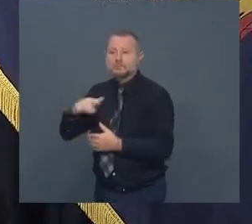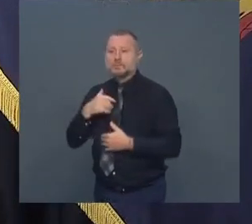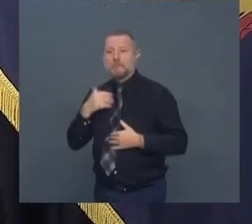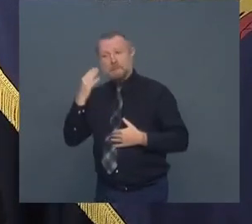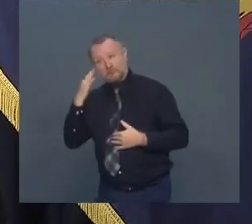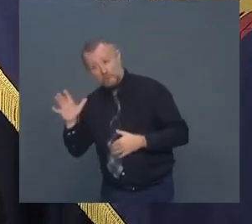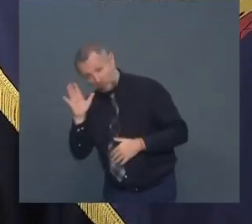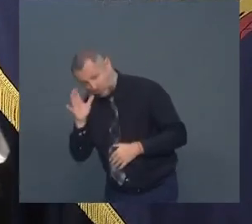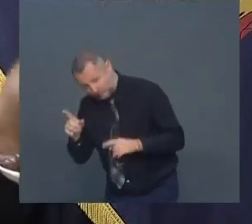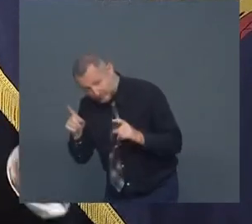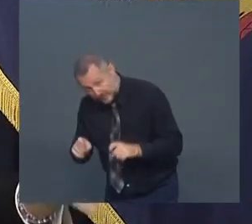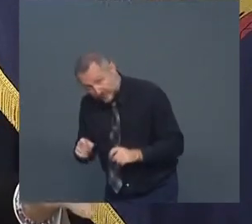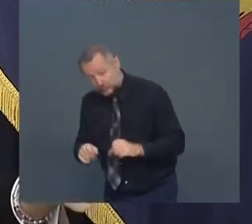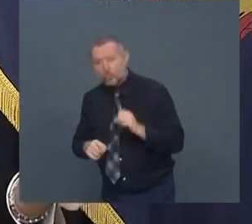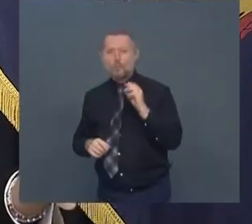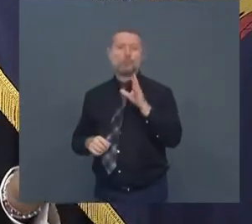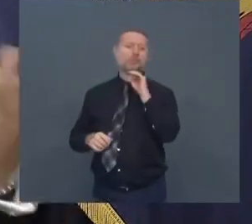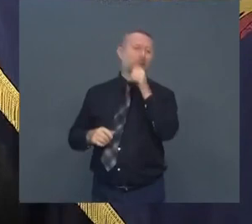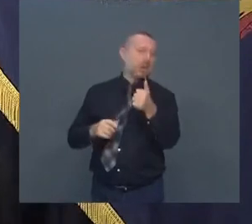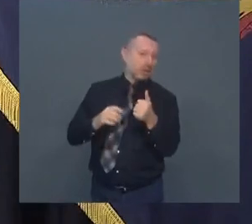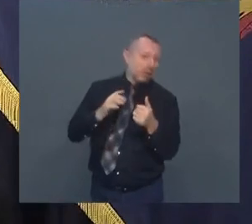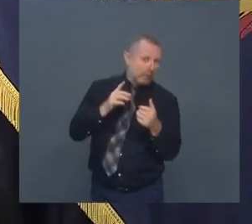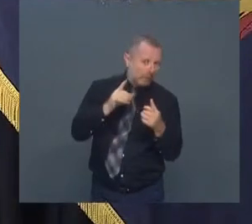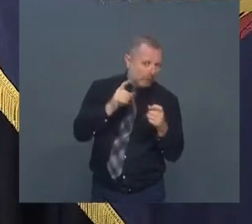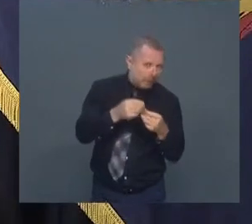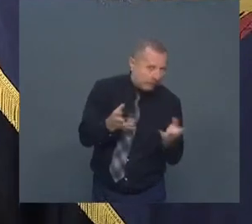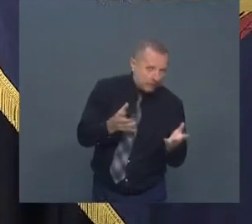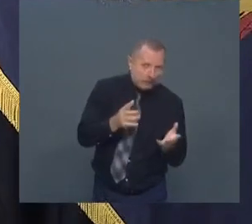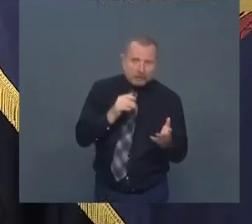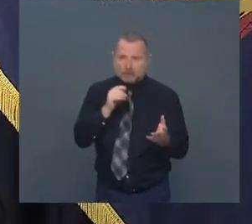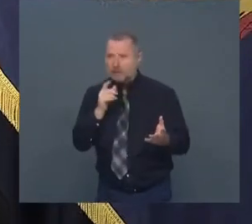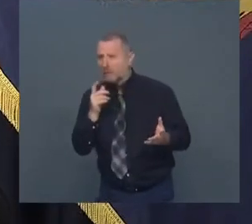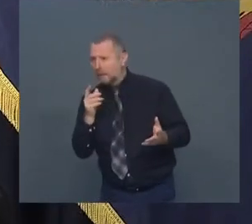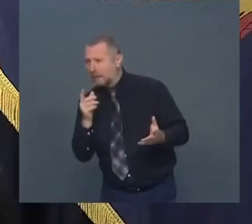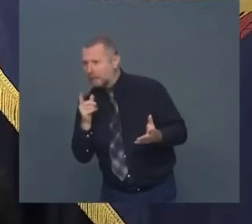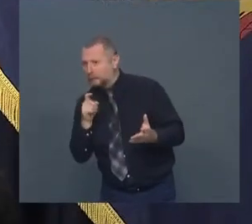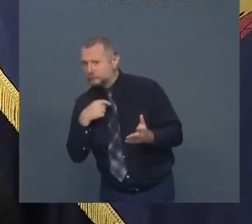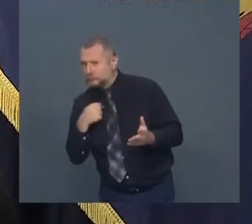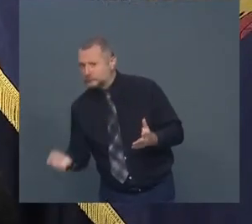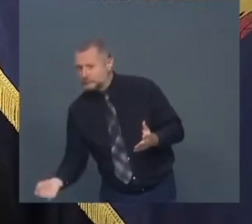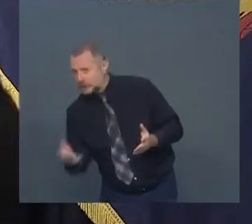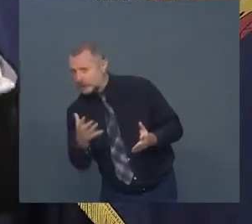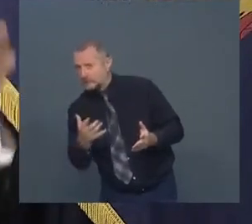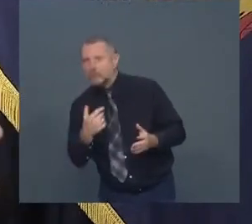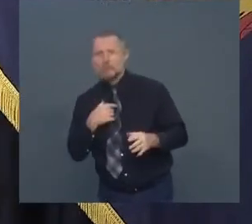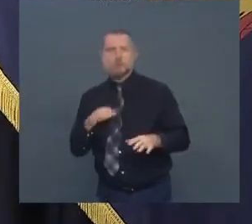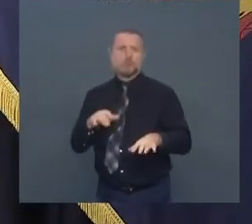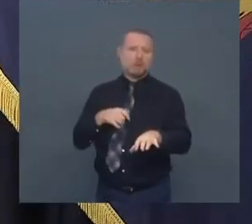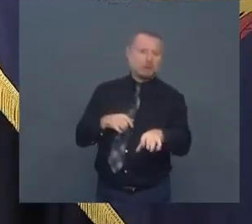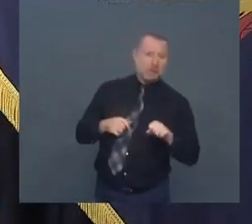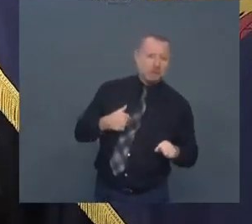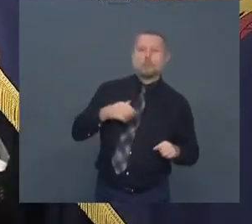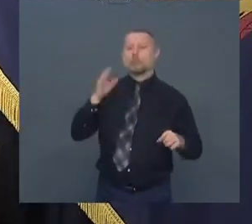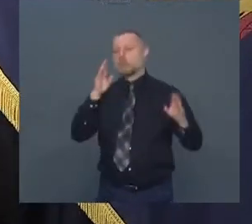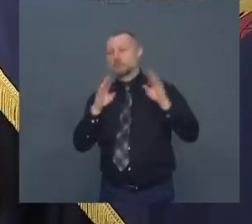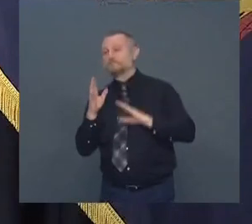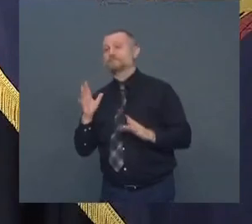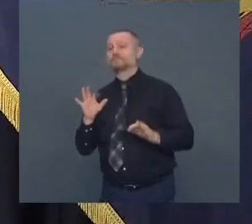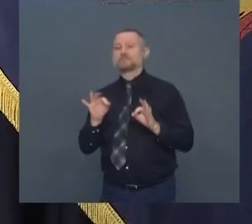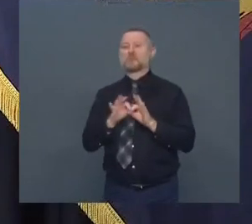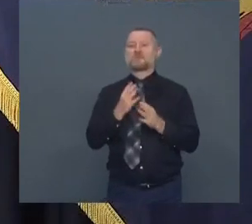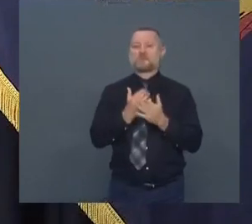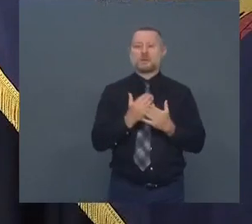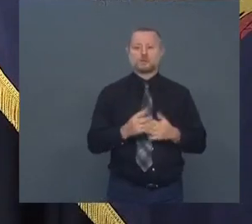know if he should be quarantined I don't know if he should be going that's the anxiety the facts resolve the anxiety